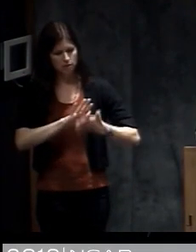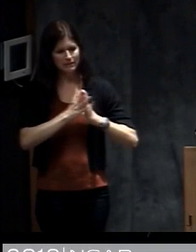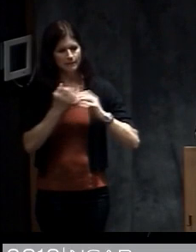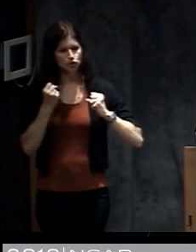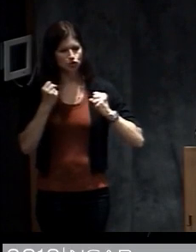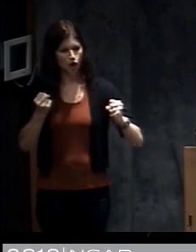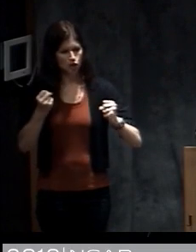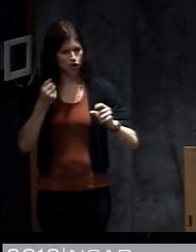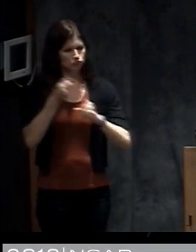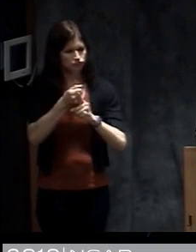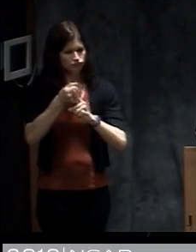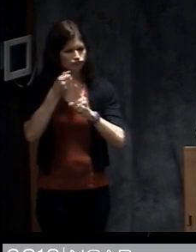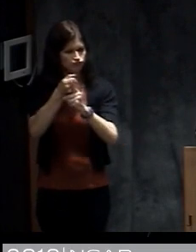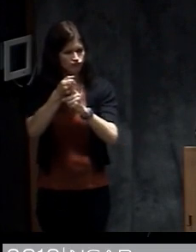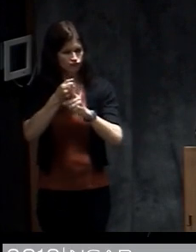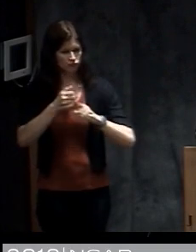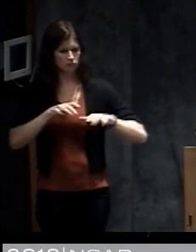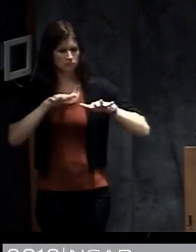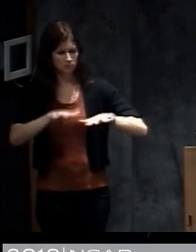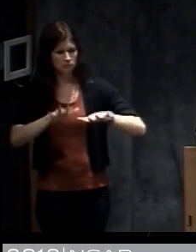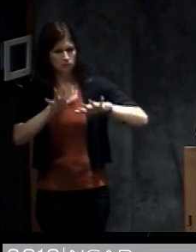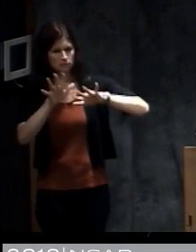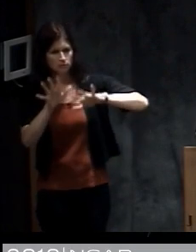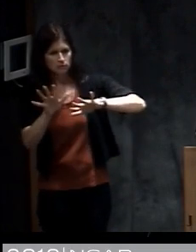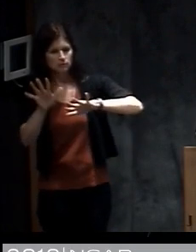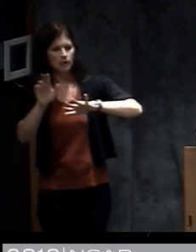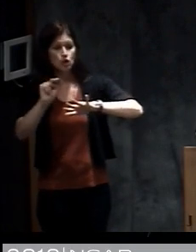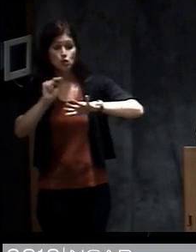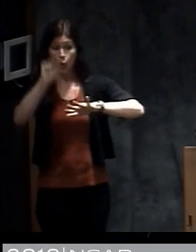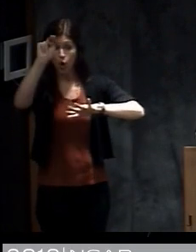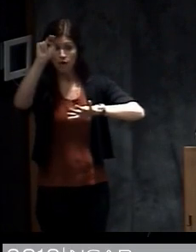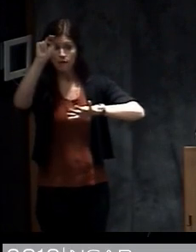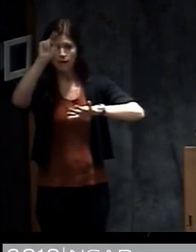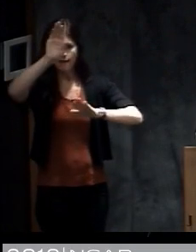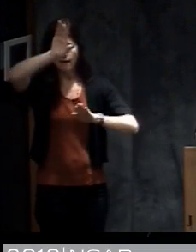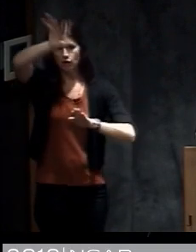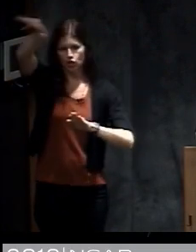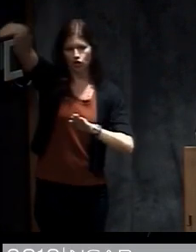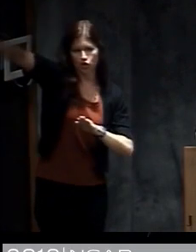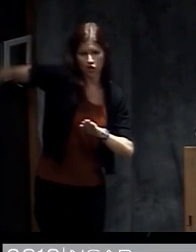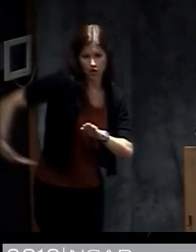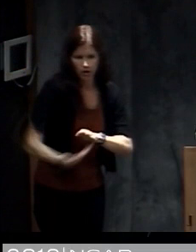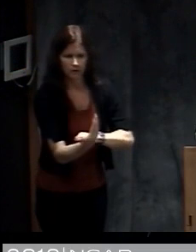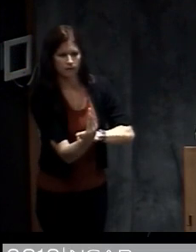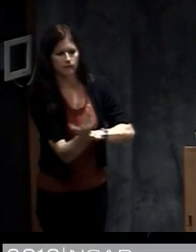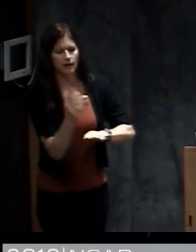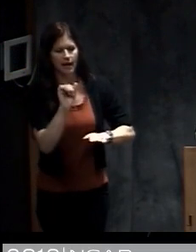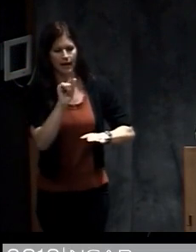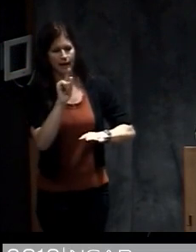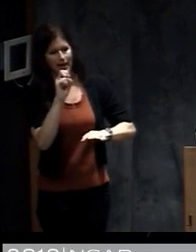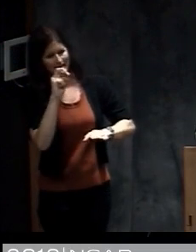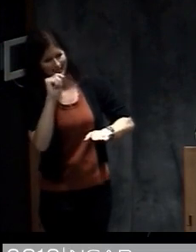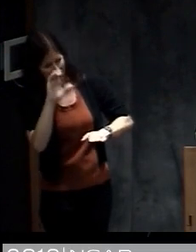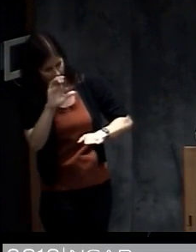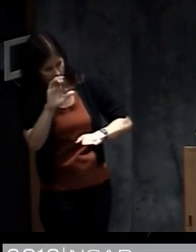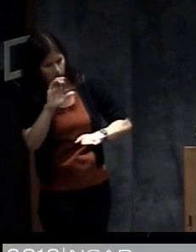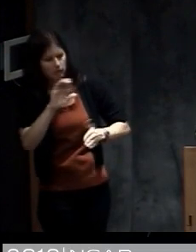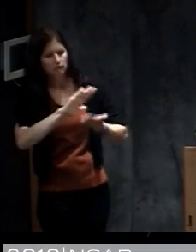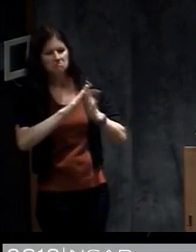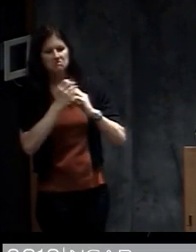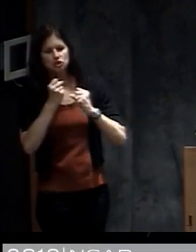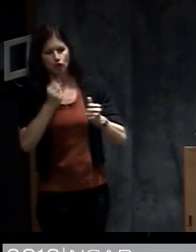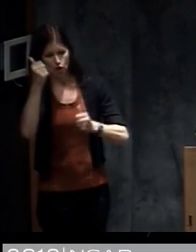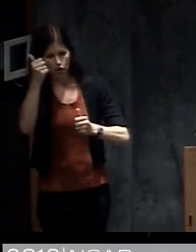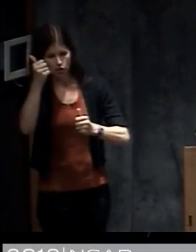across the tropical Atlantic and then they often go north and then recurve across the Atlantic as they strengthen and then some also either